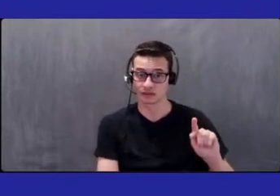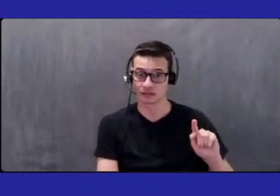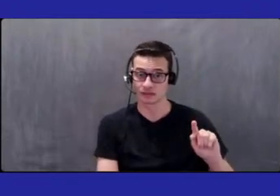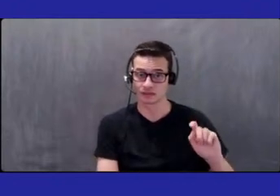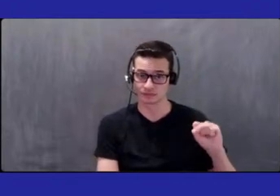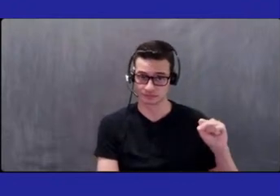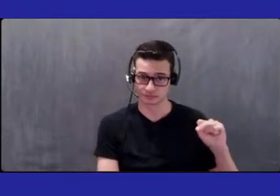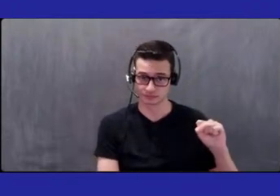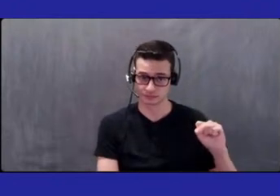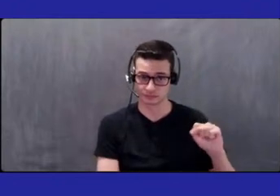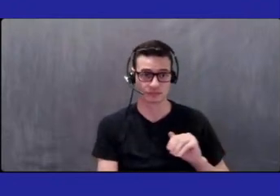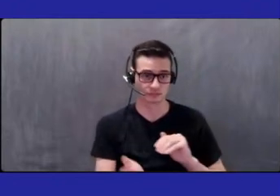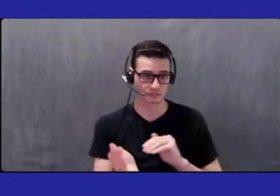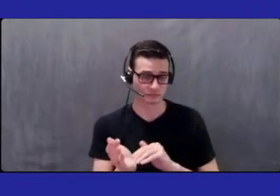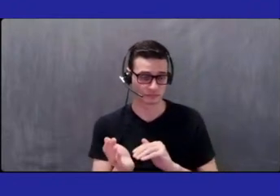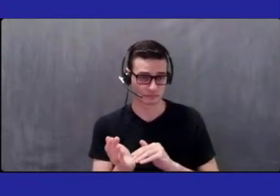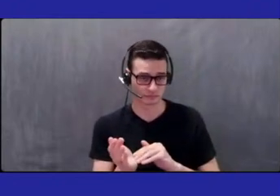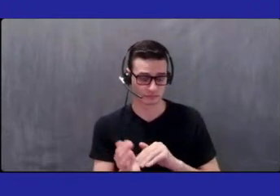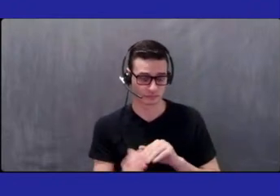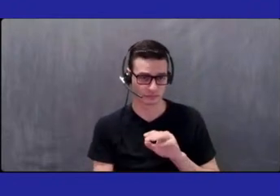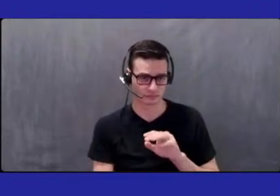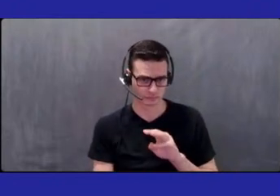Dr. Moore. Yes.